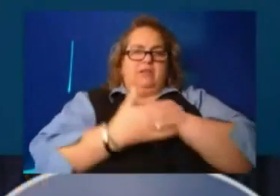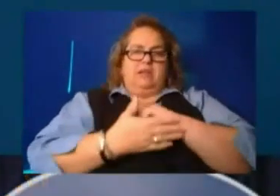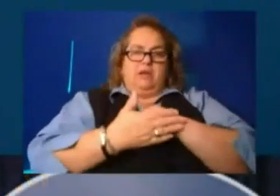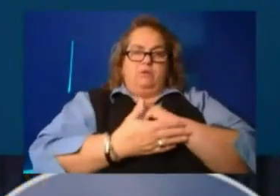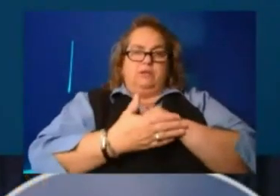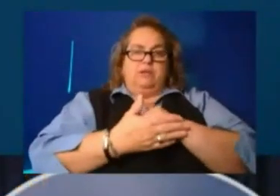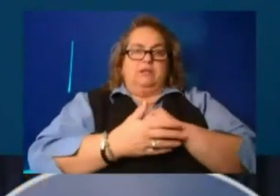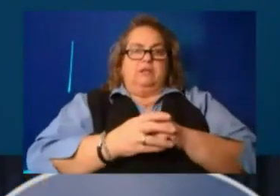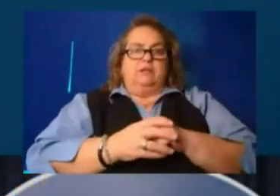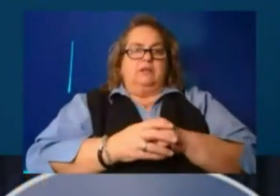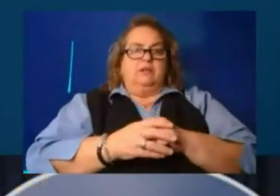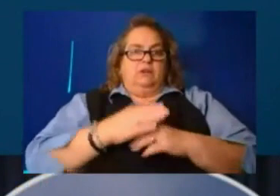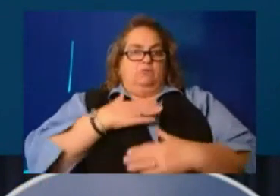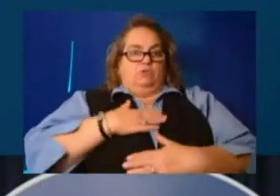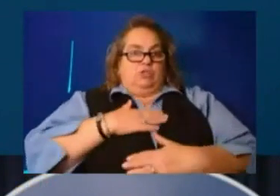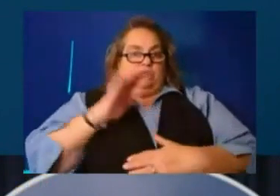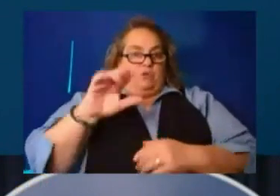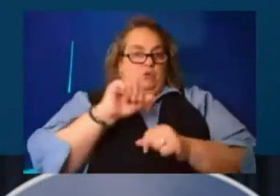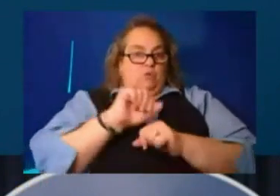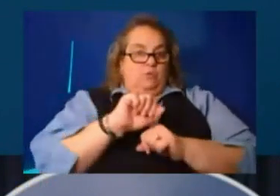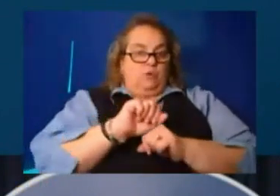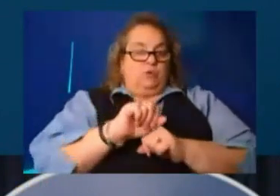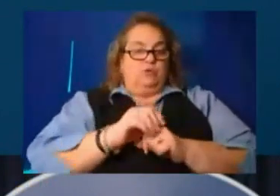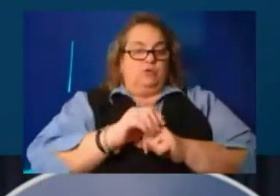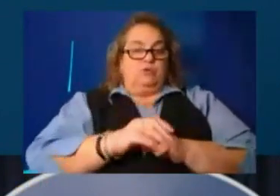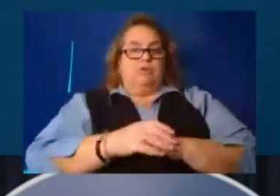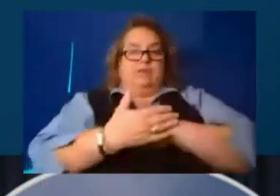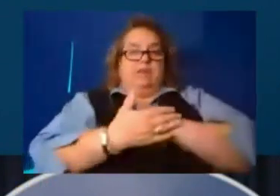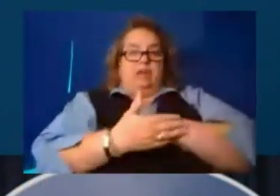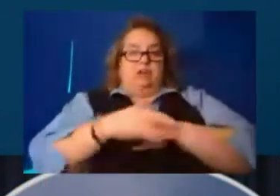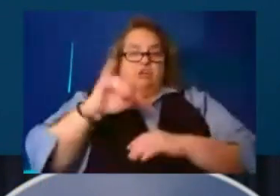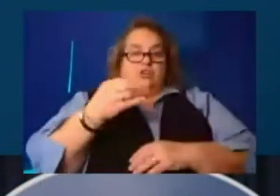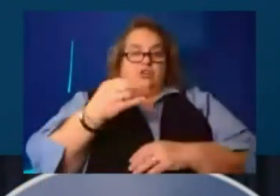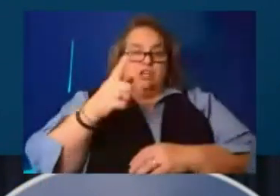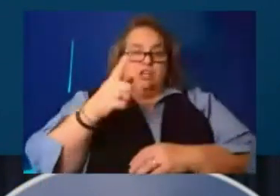appreciate their work, county judge, state representative,